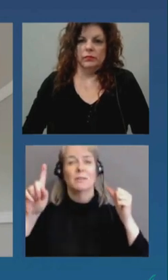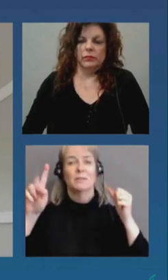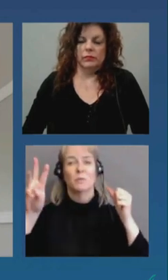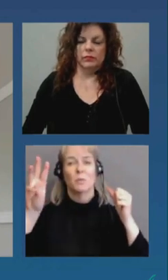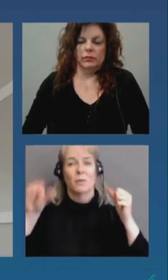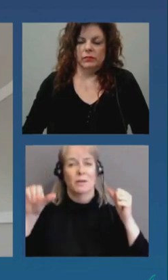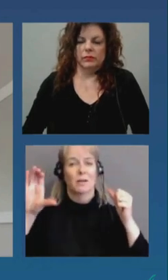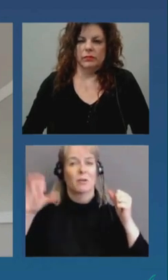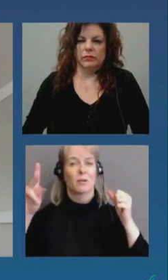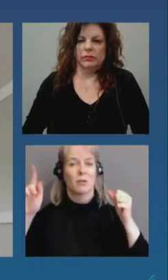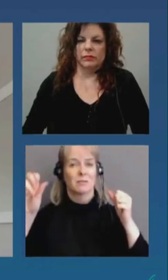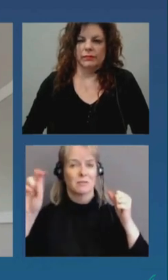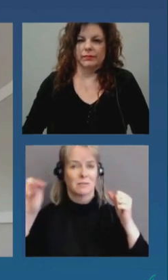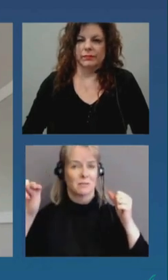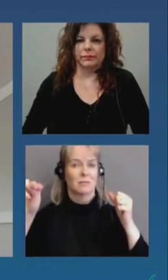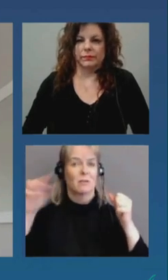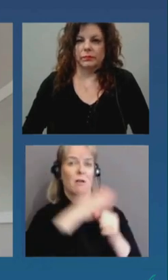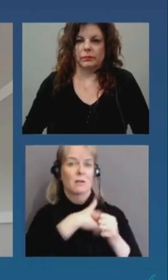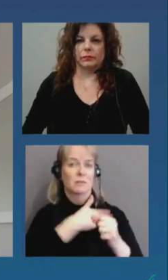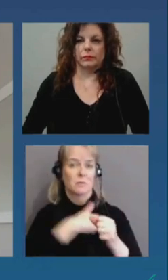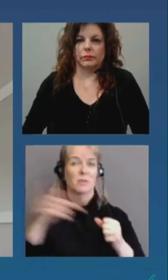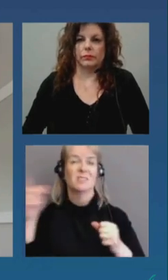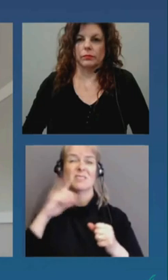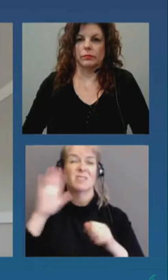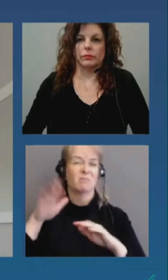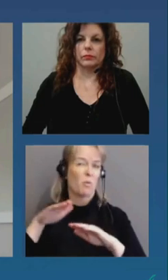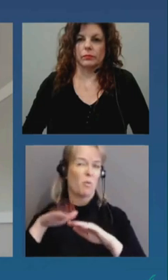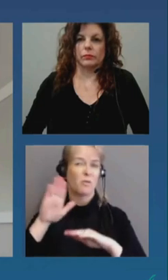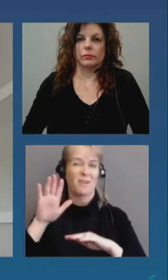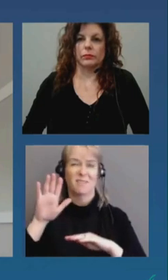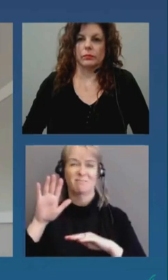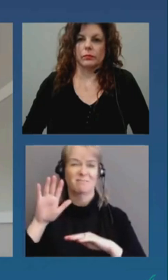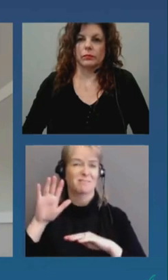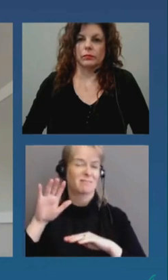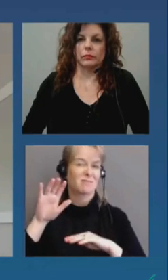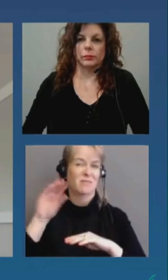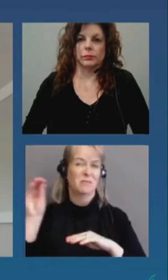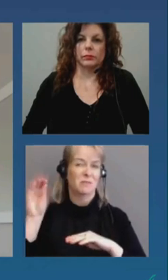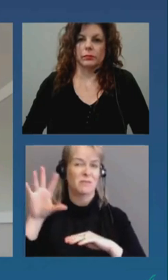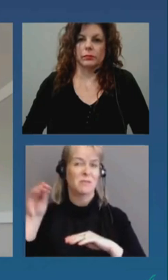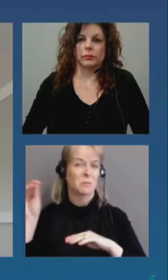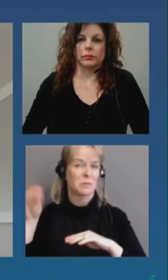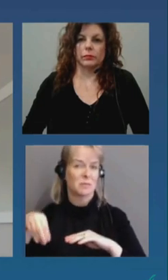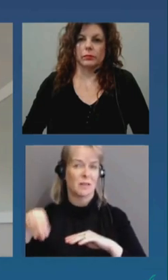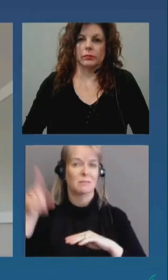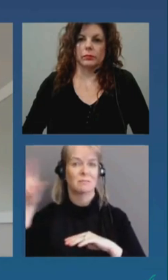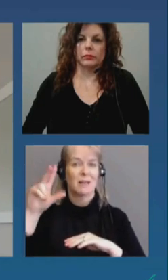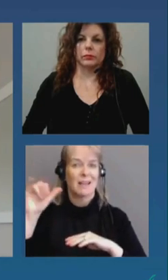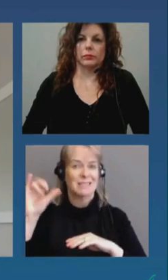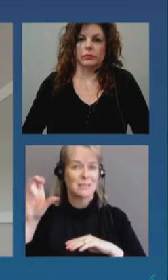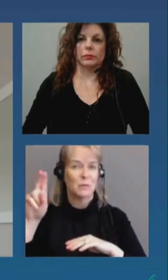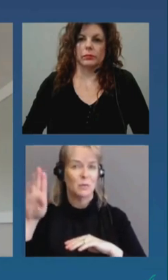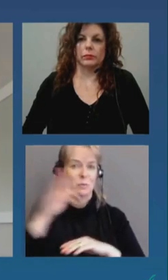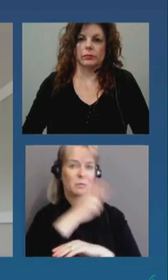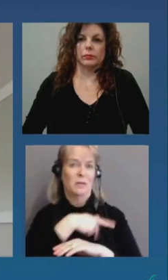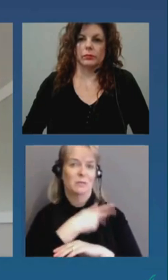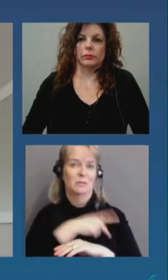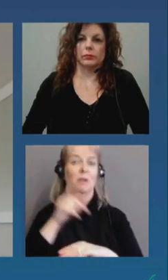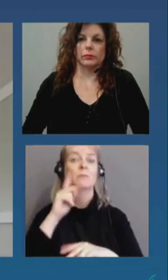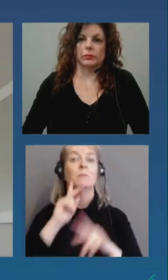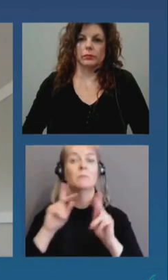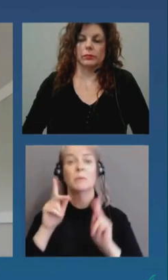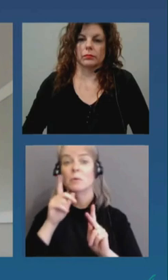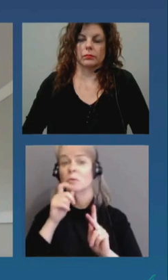are in his words people of color uh and um i was wondering if ottawa public health has